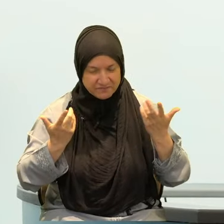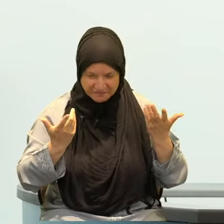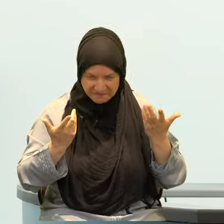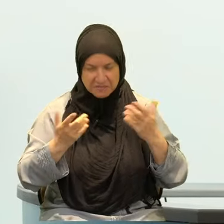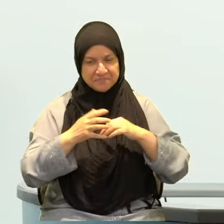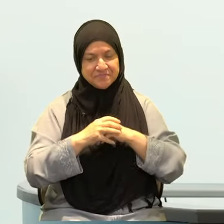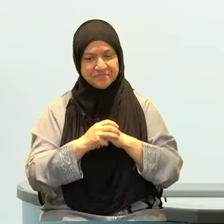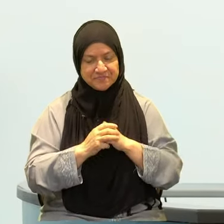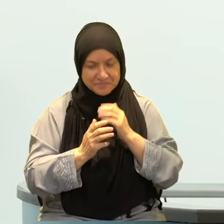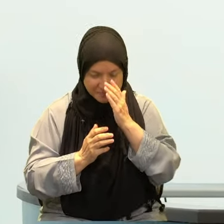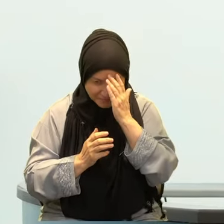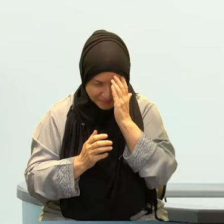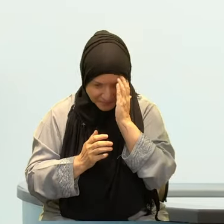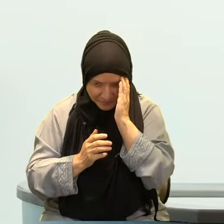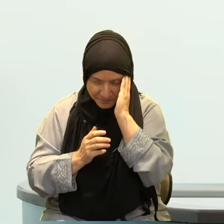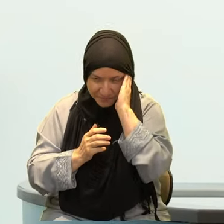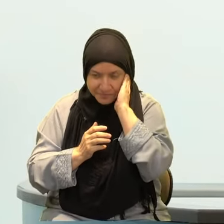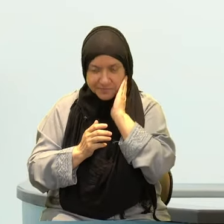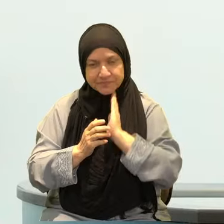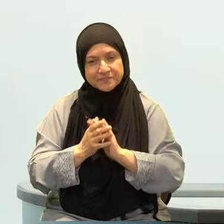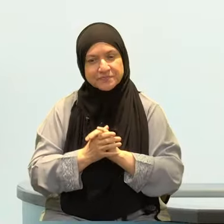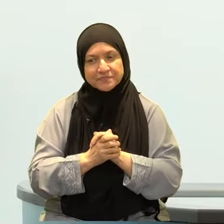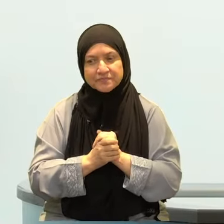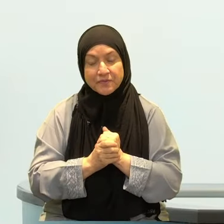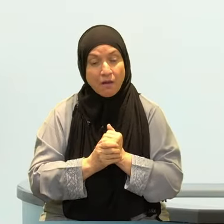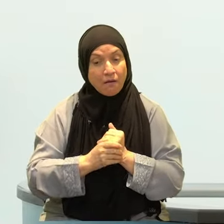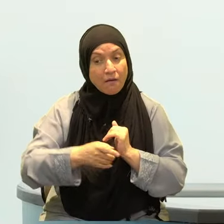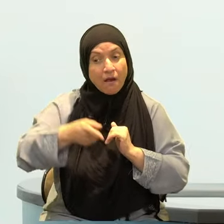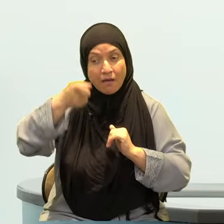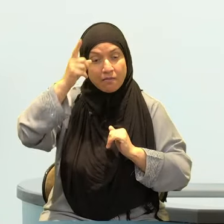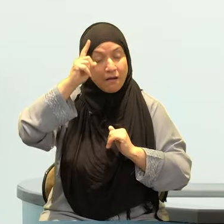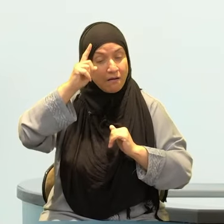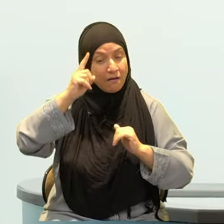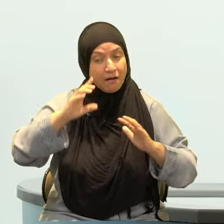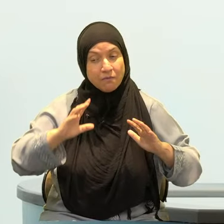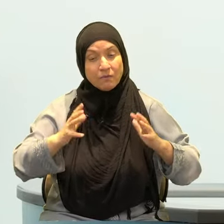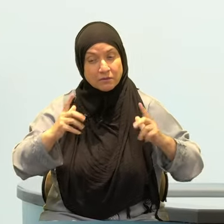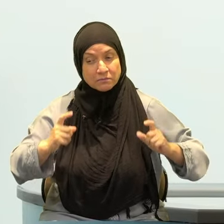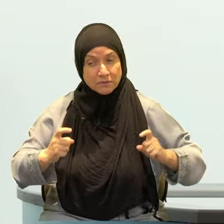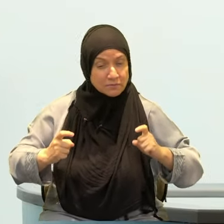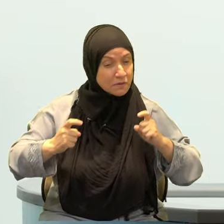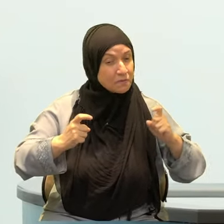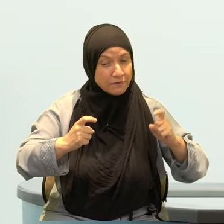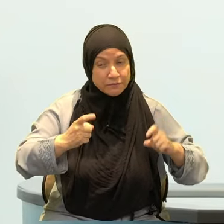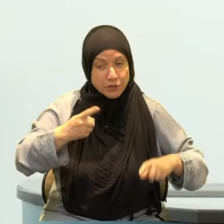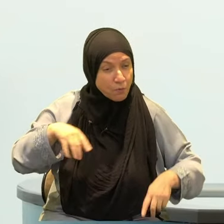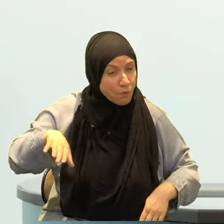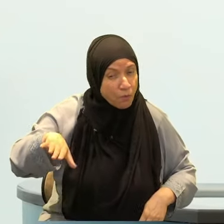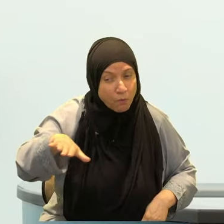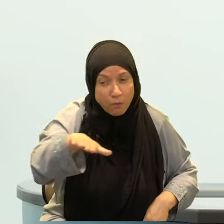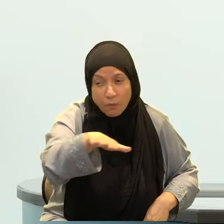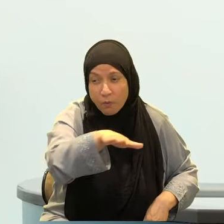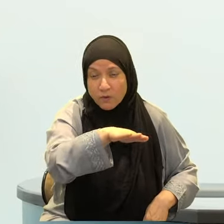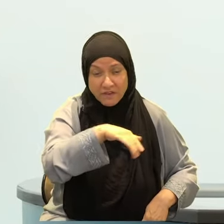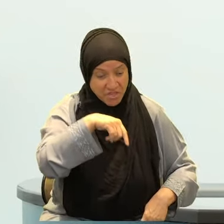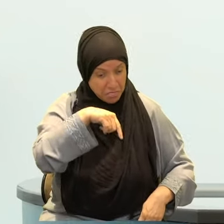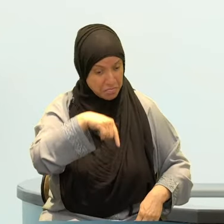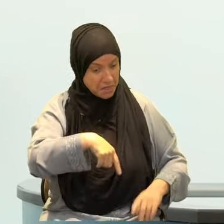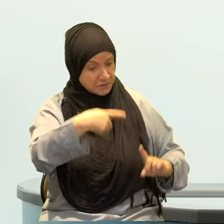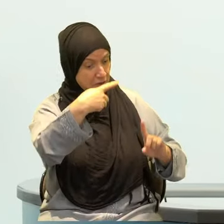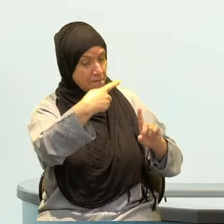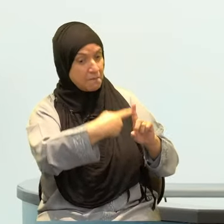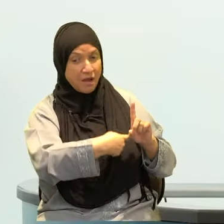really strive for excellence. To not just fulfill an obligation, but to strive for excellence. To strive